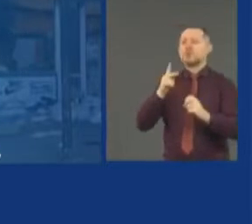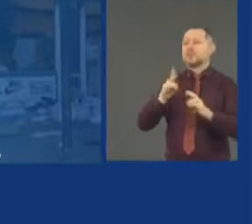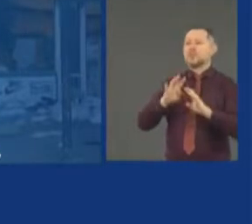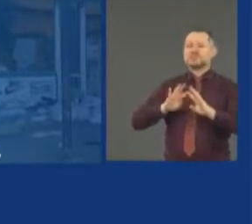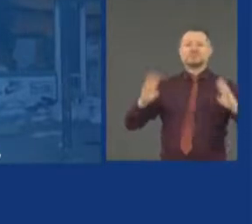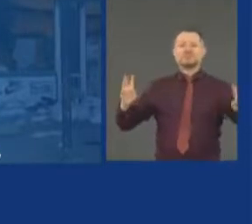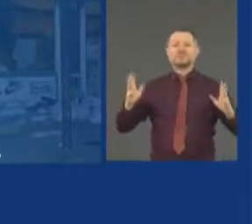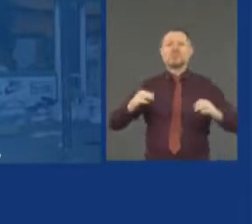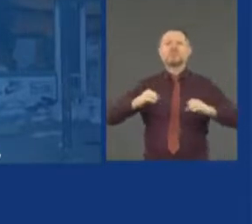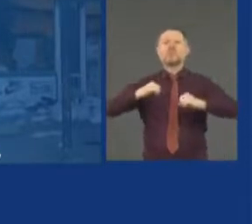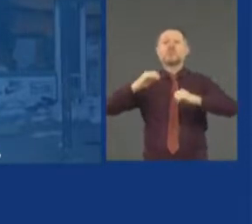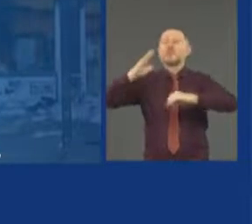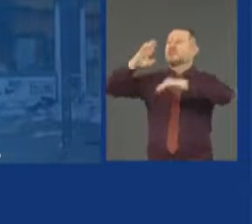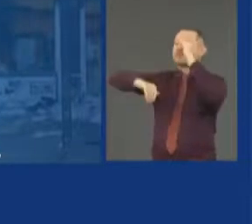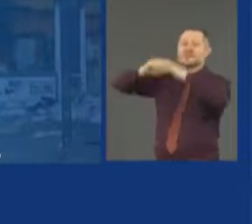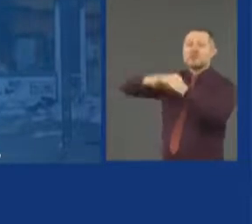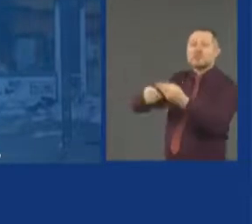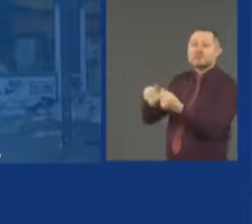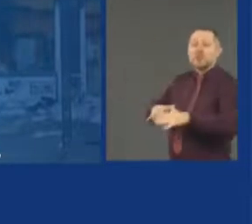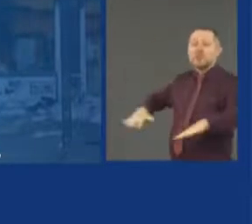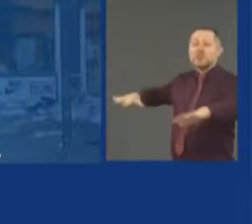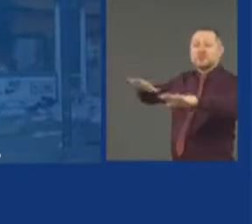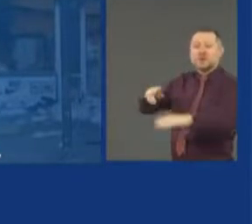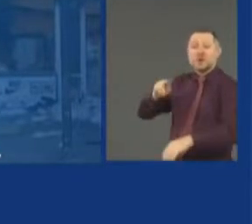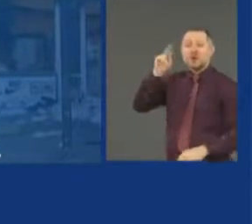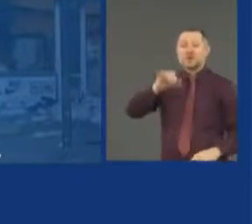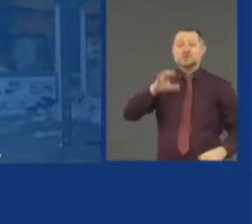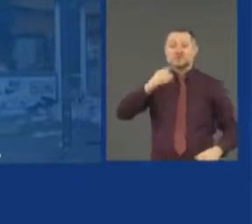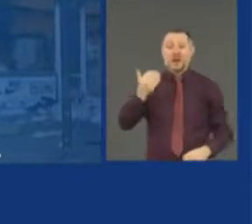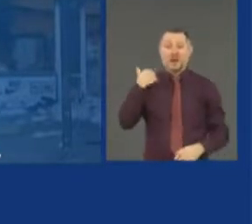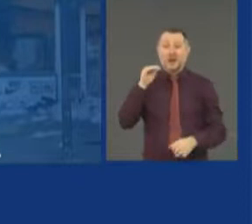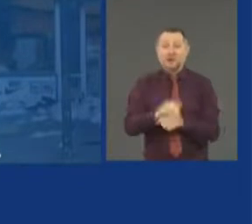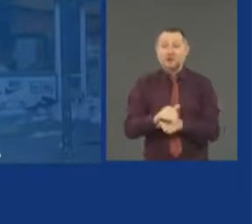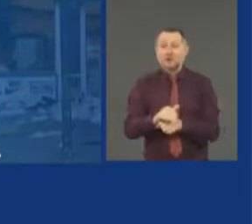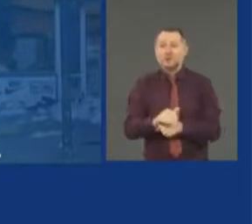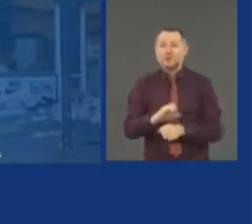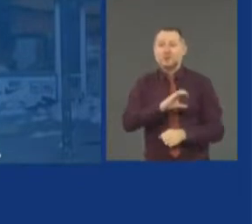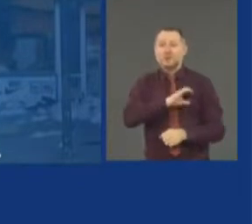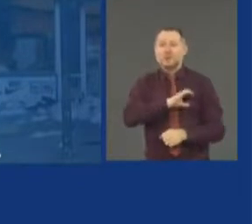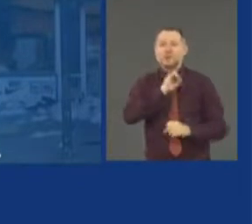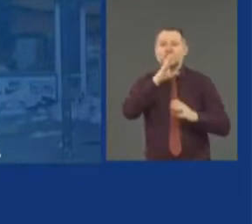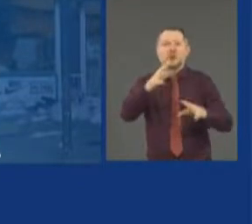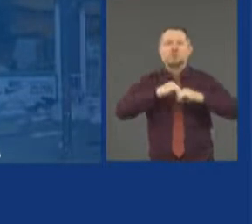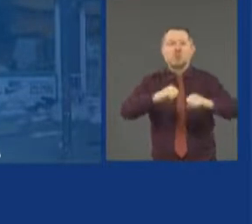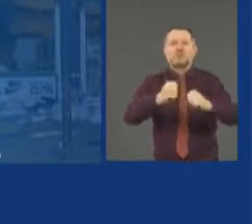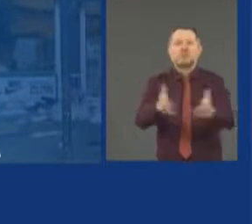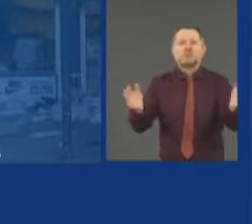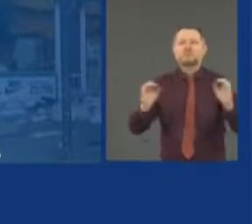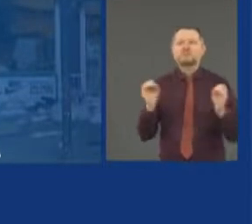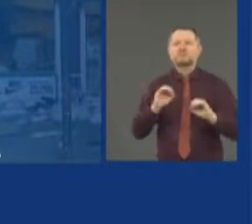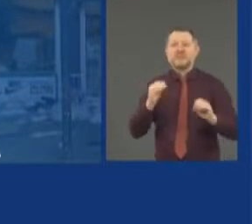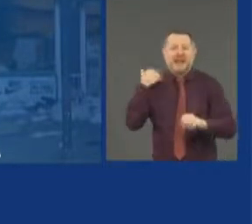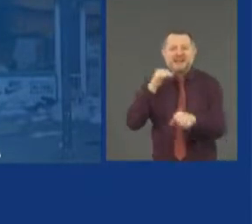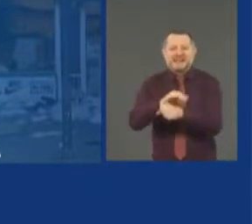did not do that in New York City last night. They did not do that in New York City last night.